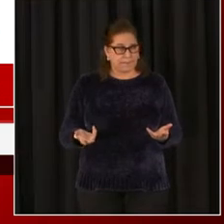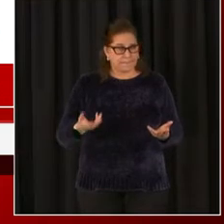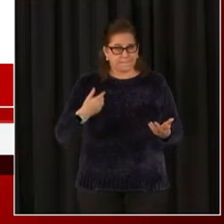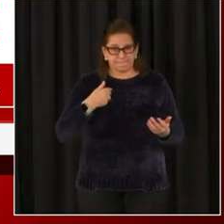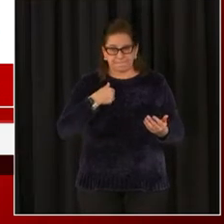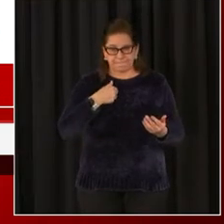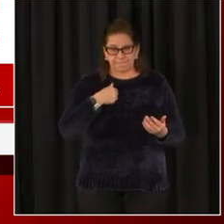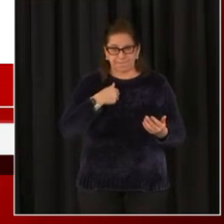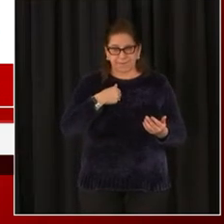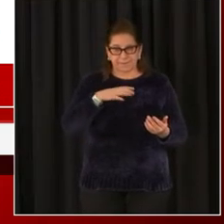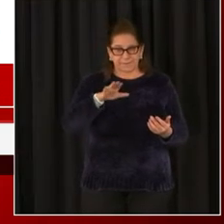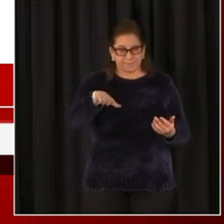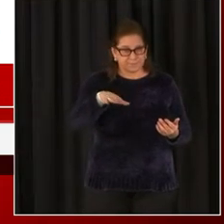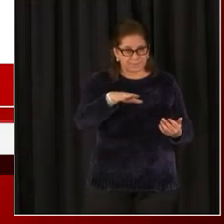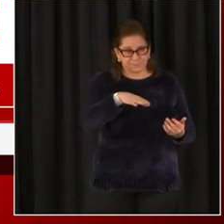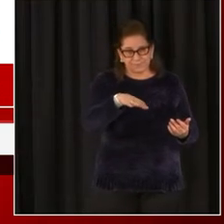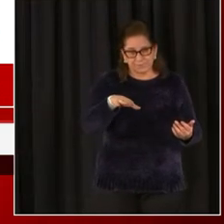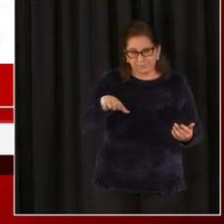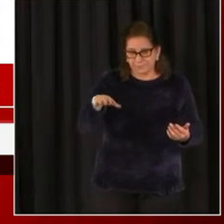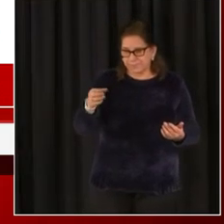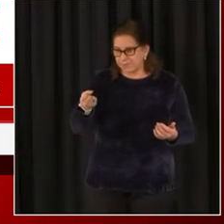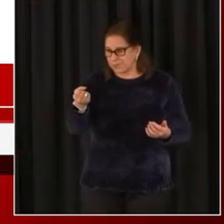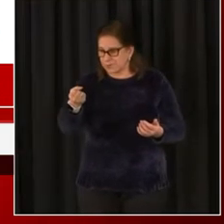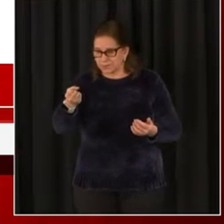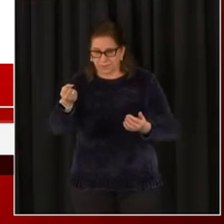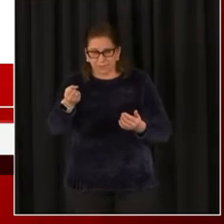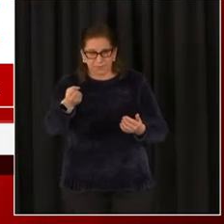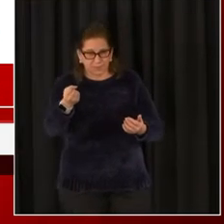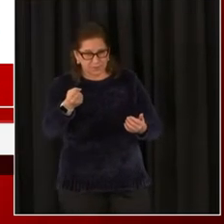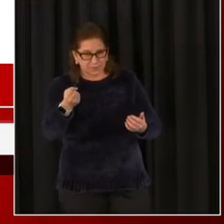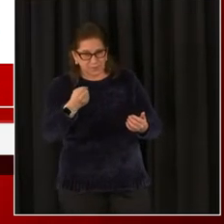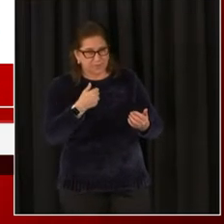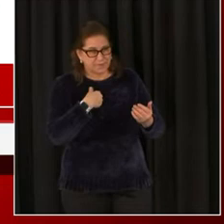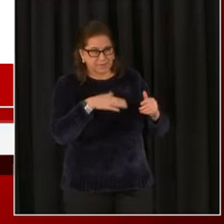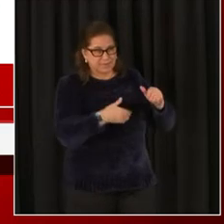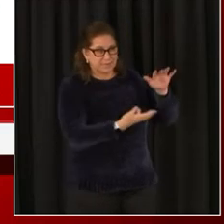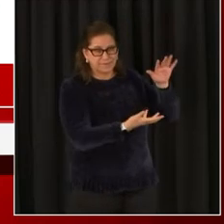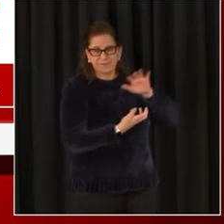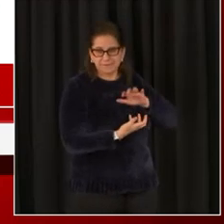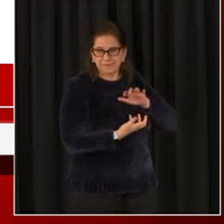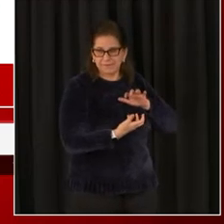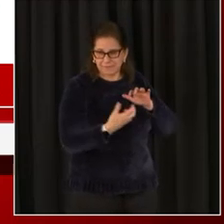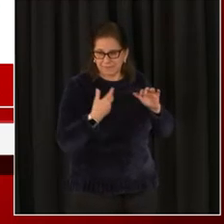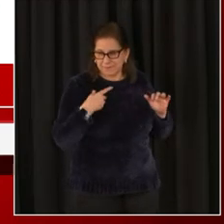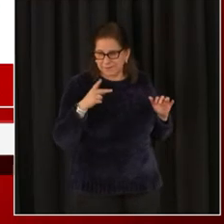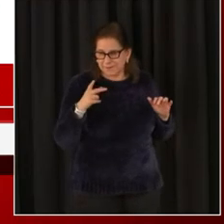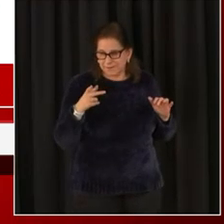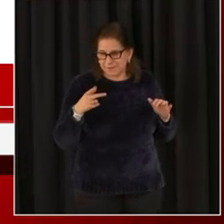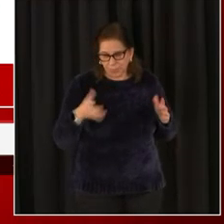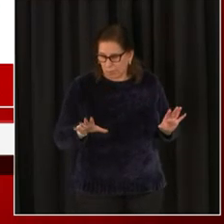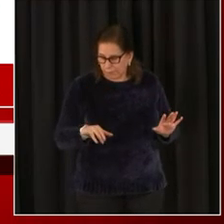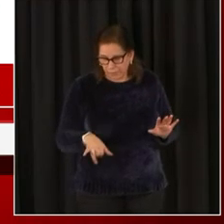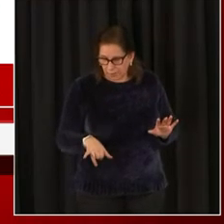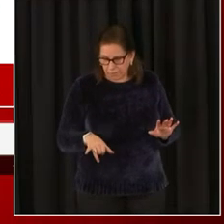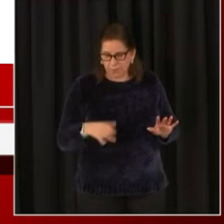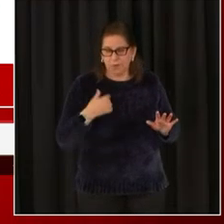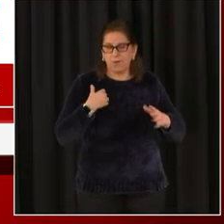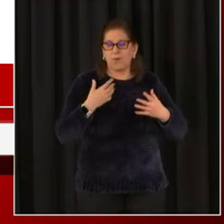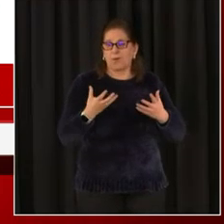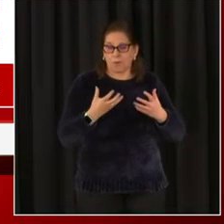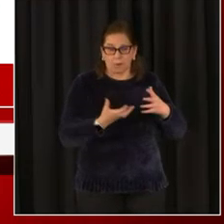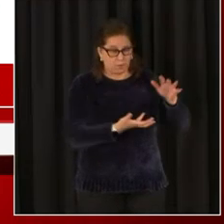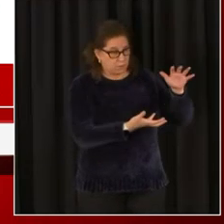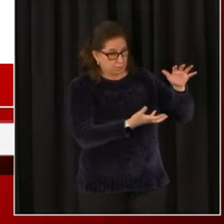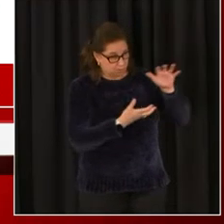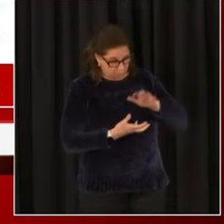you, I'm sorry, I have to cancel you Friday at 3 PM because I didn't get any doses of Moderna. Right. So, uh,